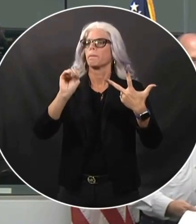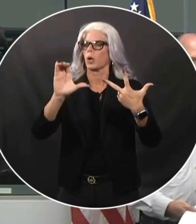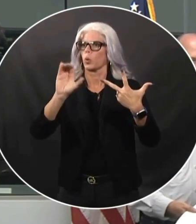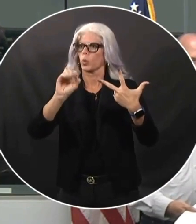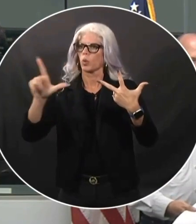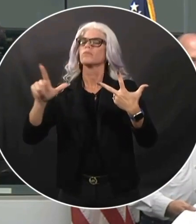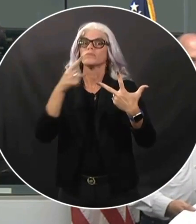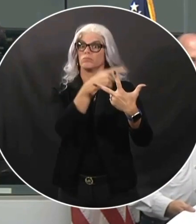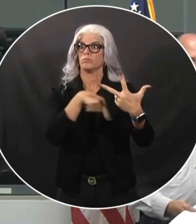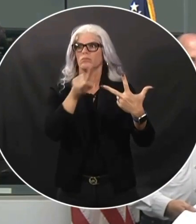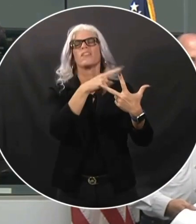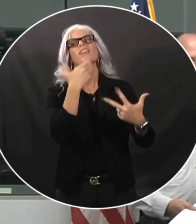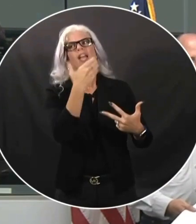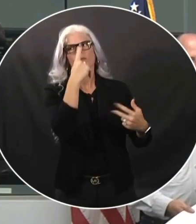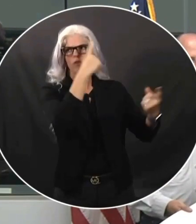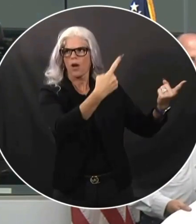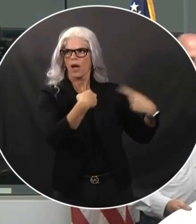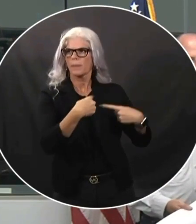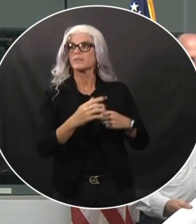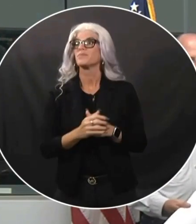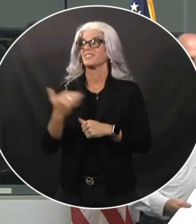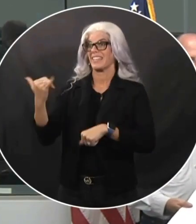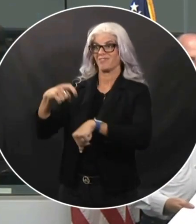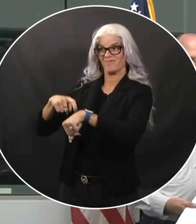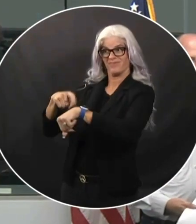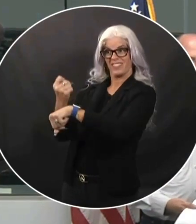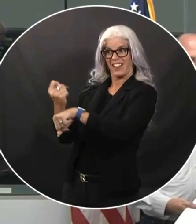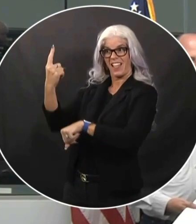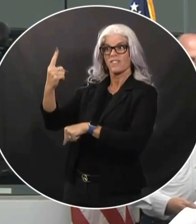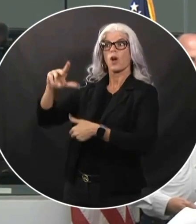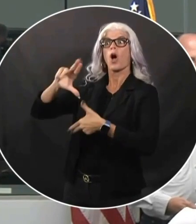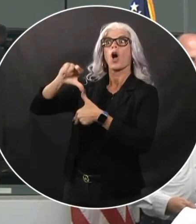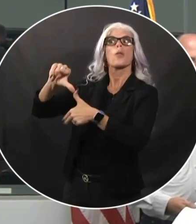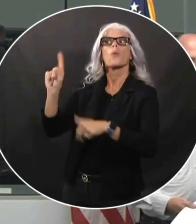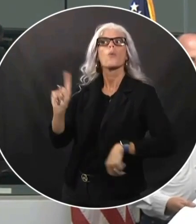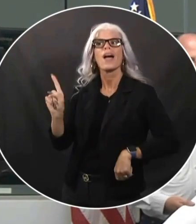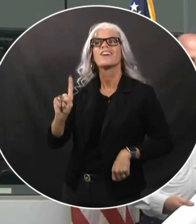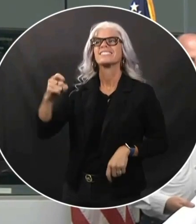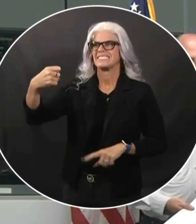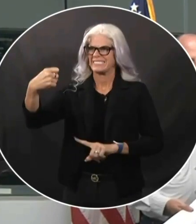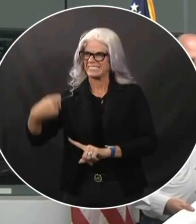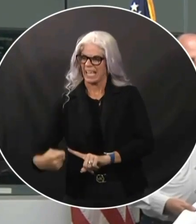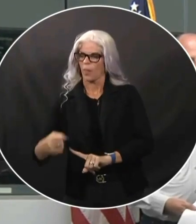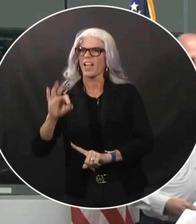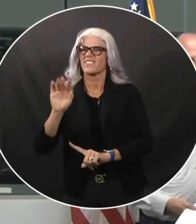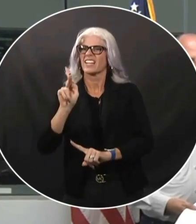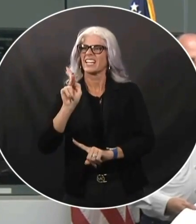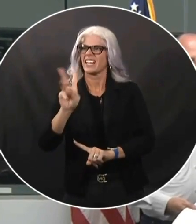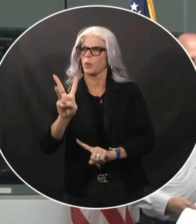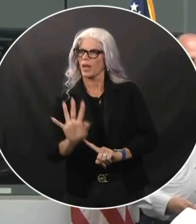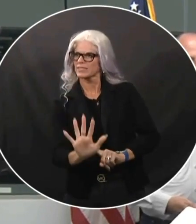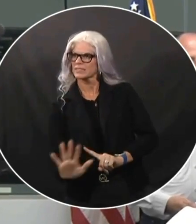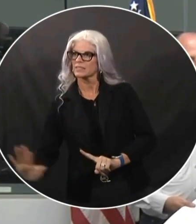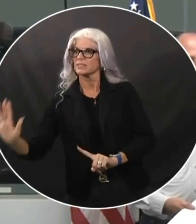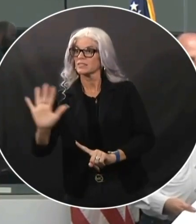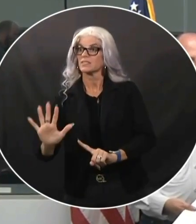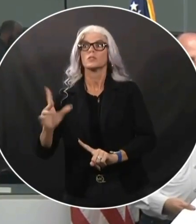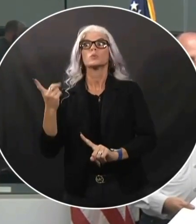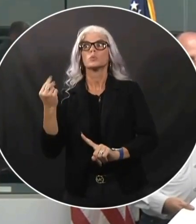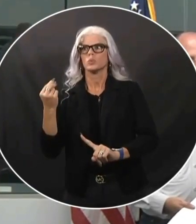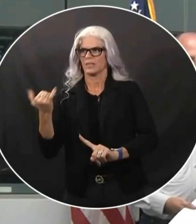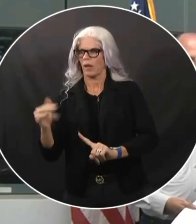is located roughly 375 miles south of Key West and it's moving north northwest at about 14 miles per hour.